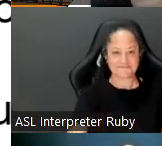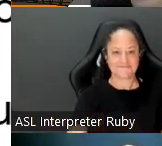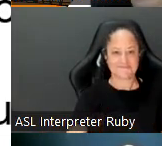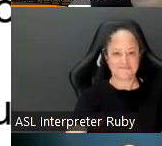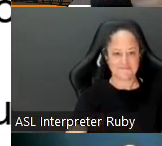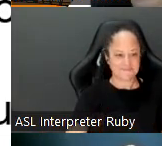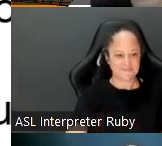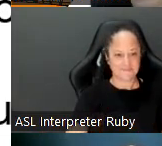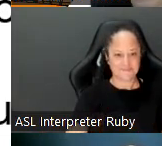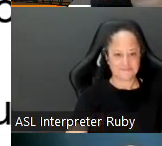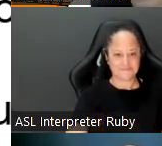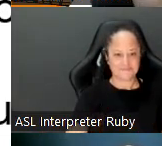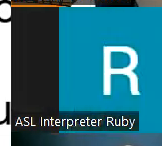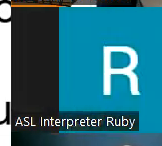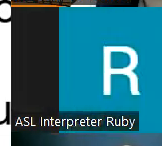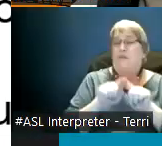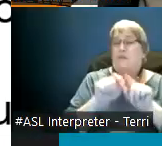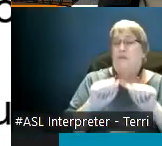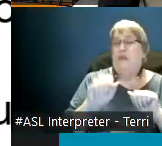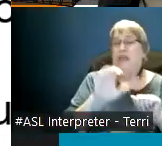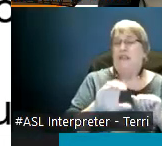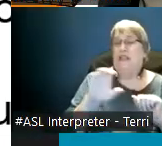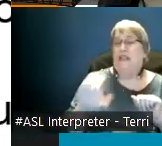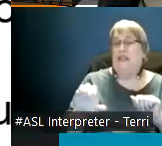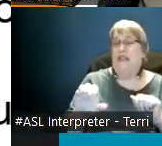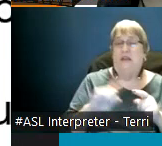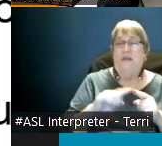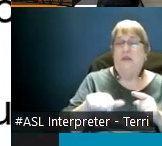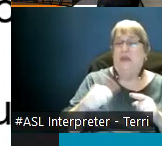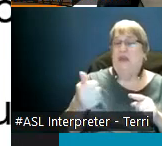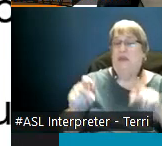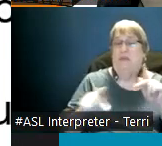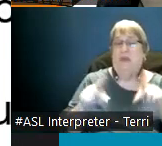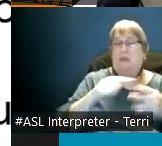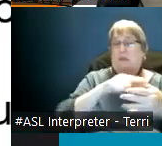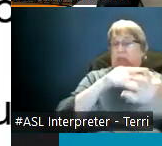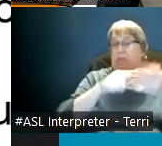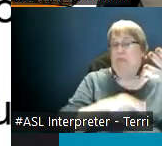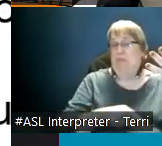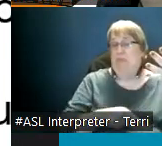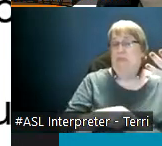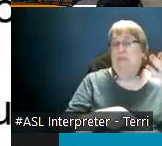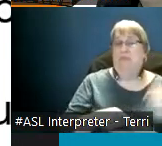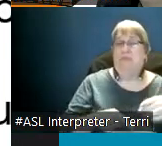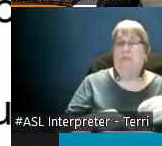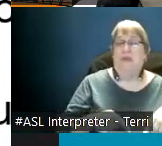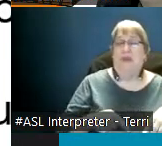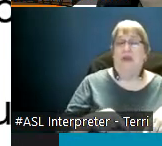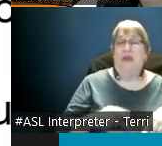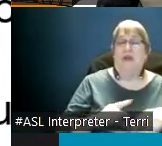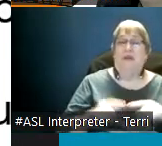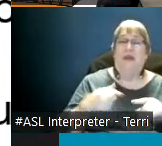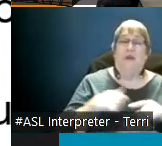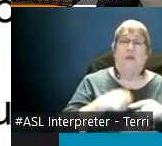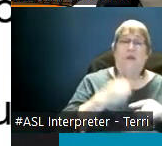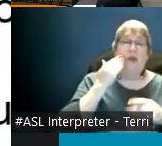whoever gets to the email first we'll we'll get to it but um there are like i said um we know